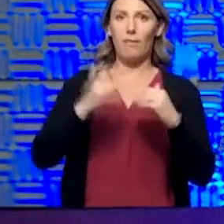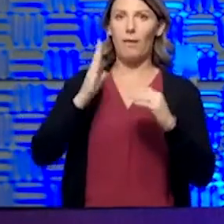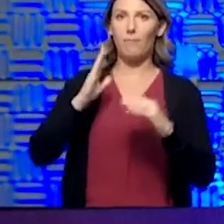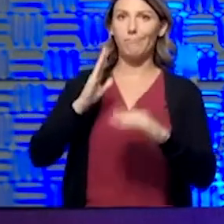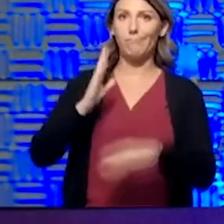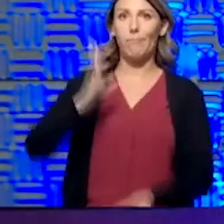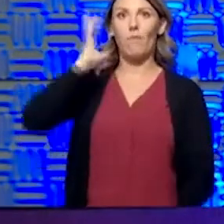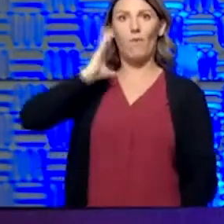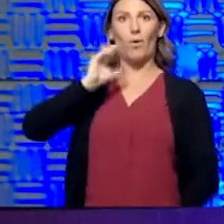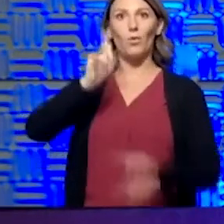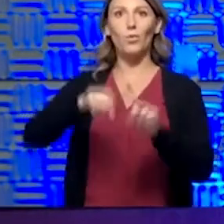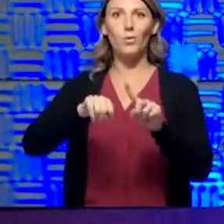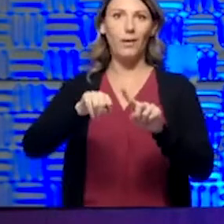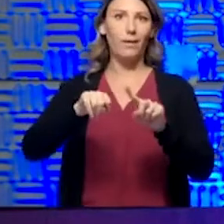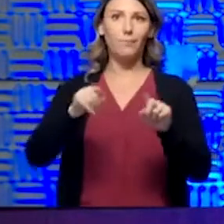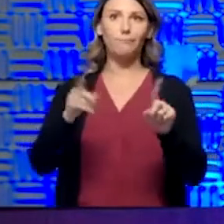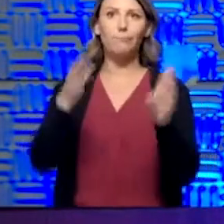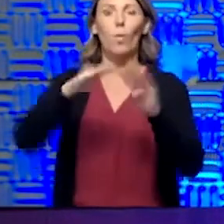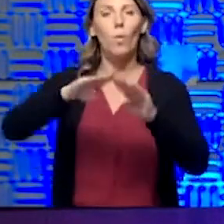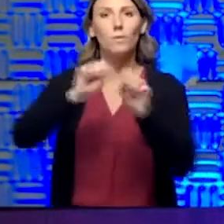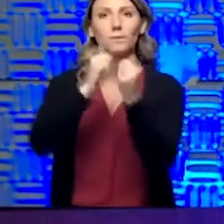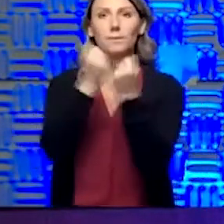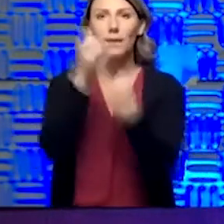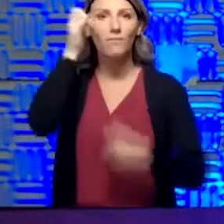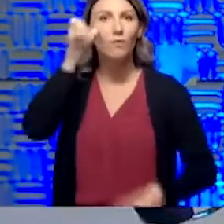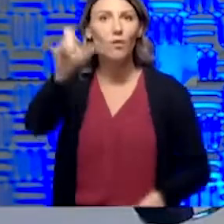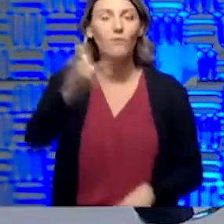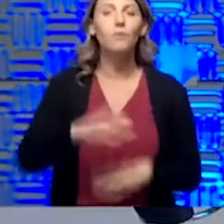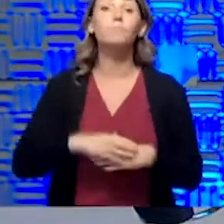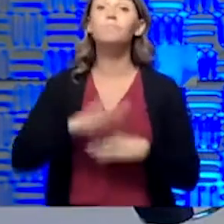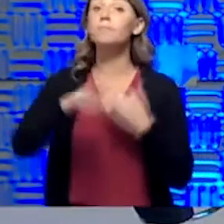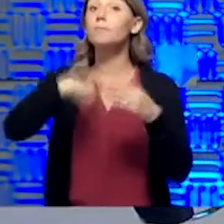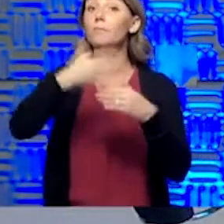society closed forever. So next question.